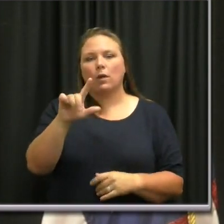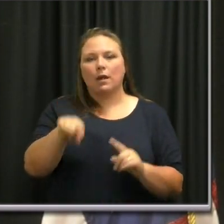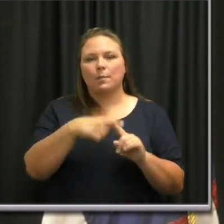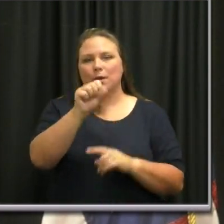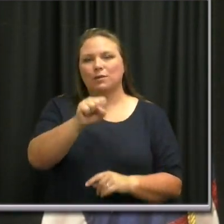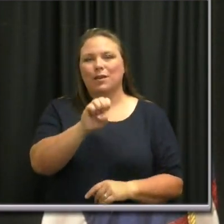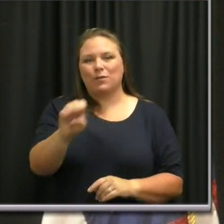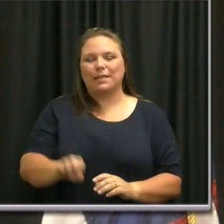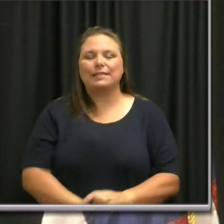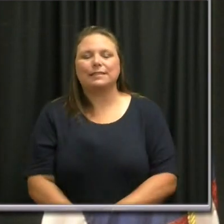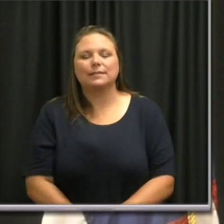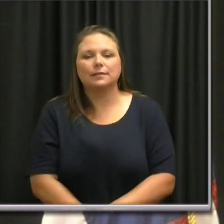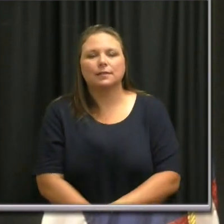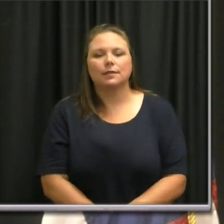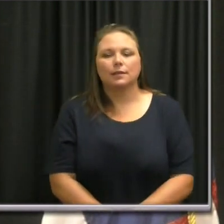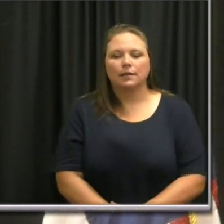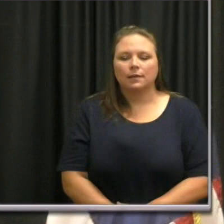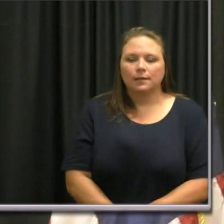Southeast. Thank you.